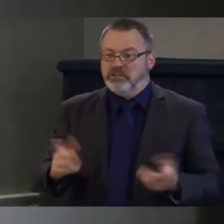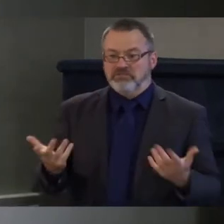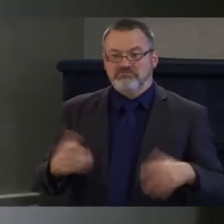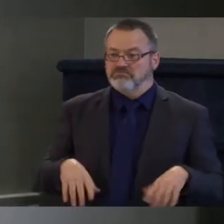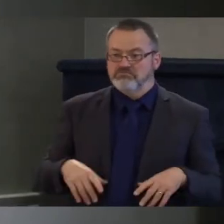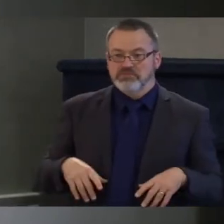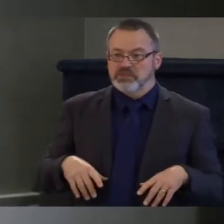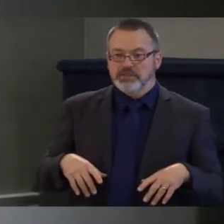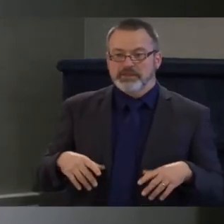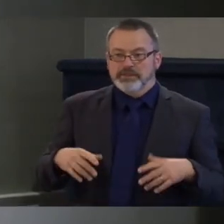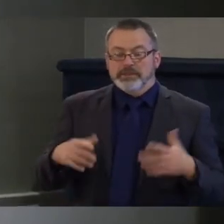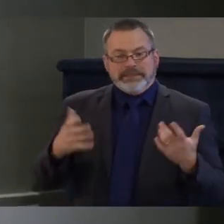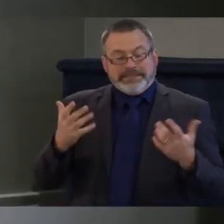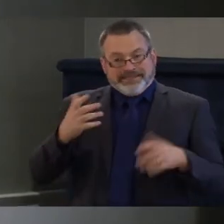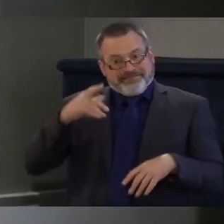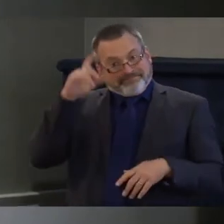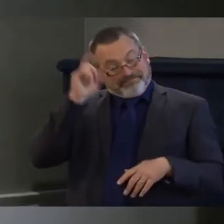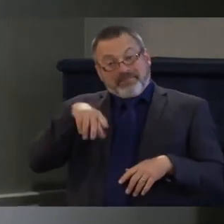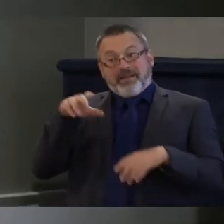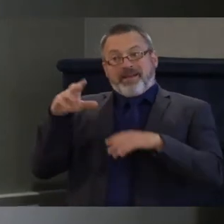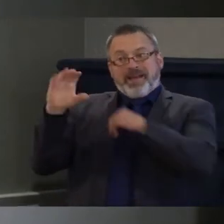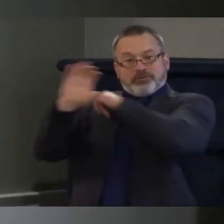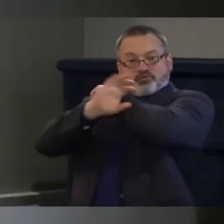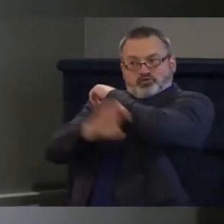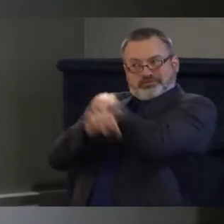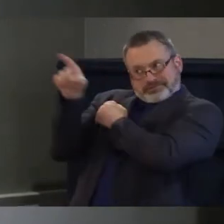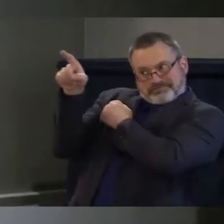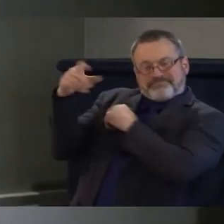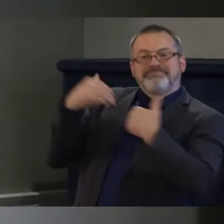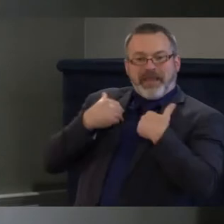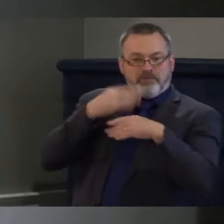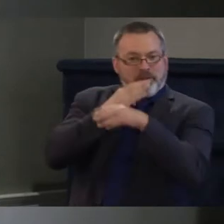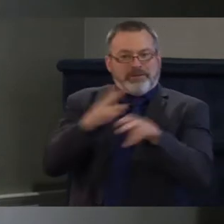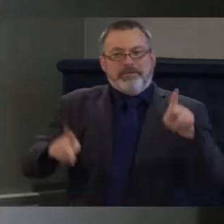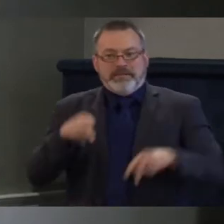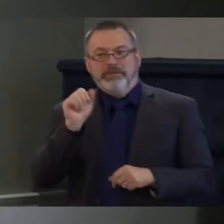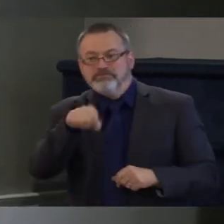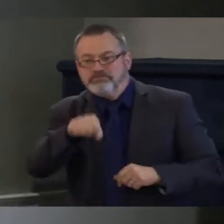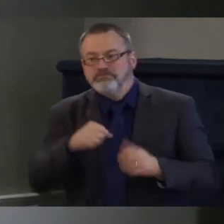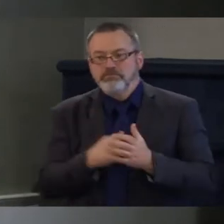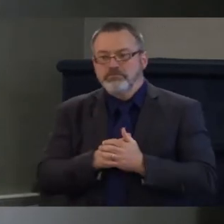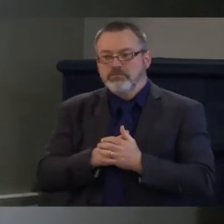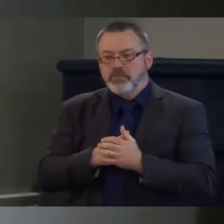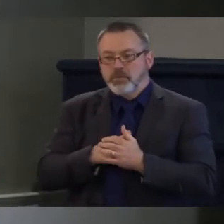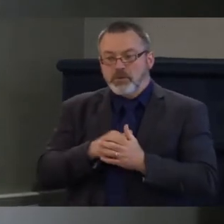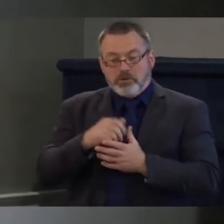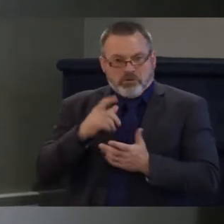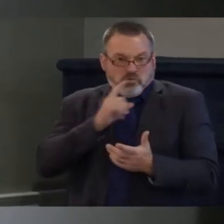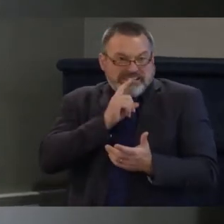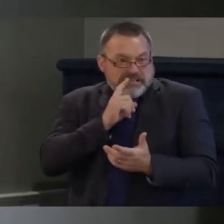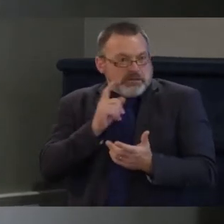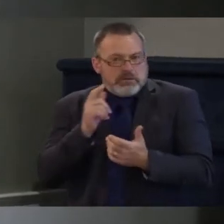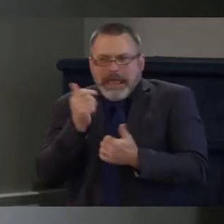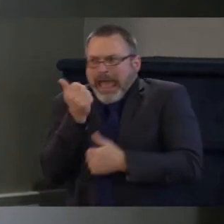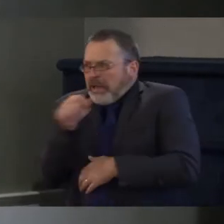rights advocate, that we can, that can lead to anyone being incarcerated facing particularly inhumane or